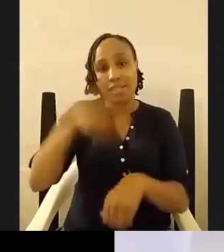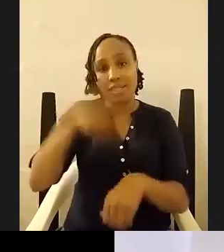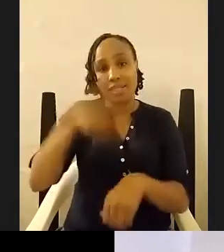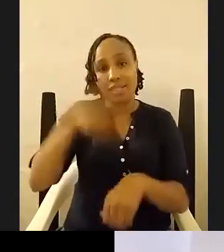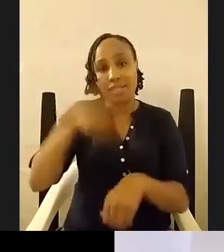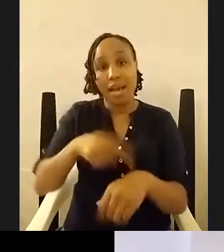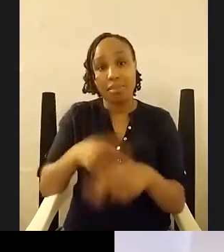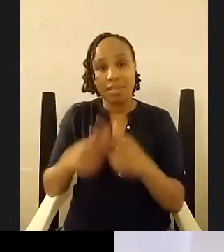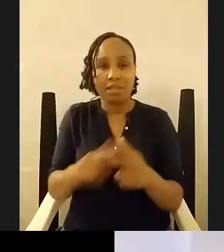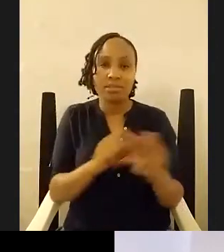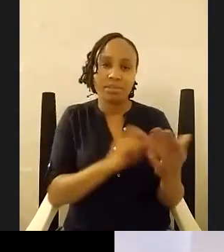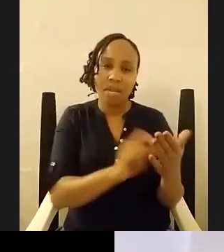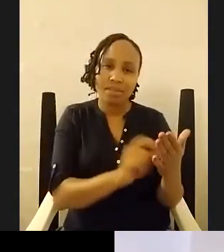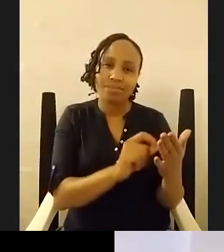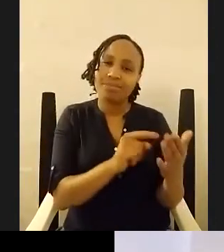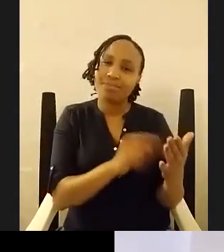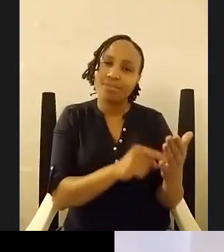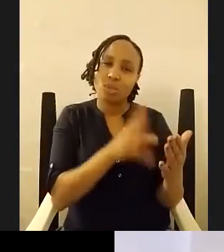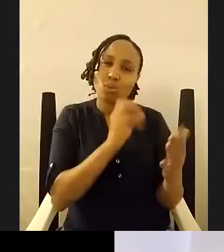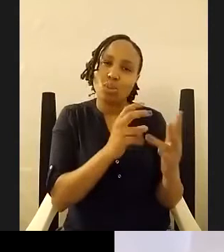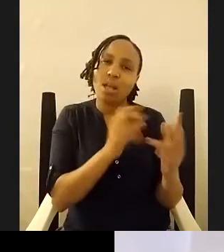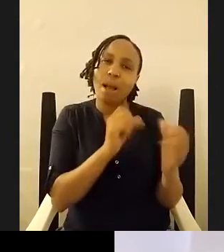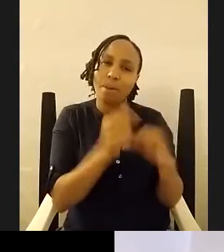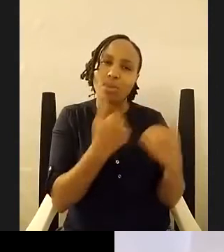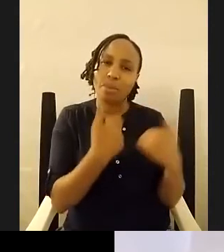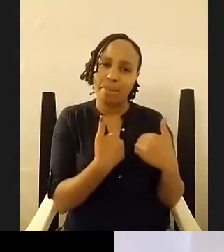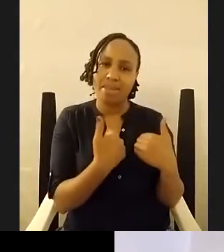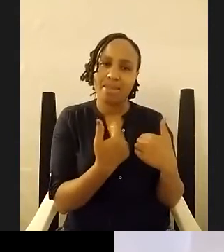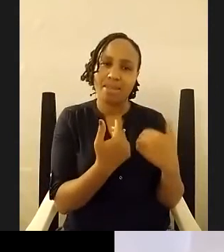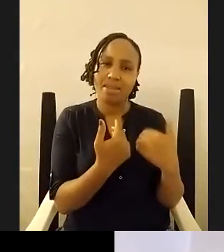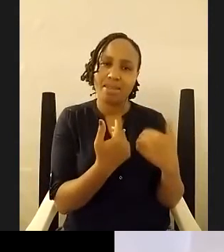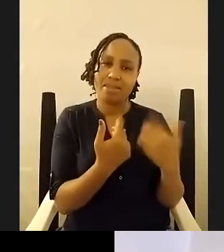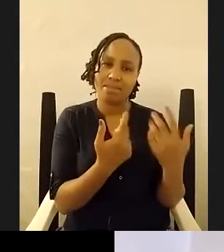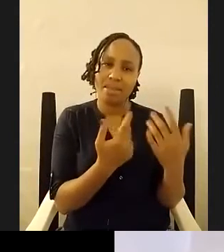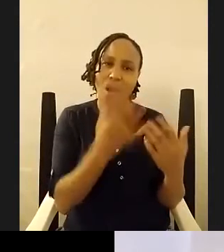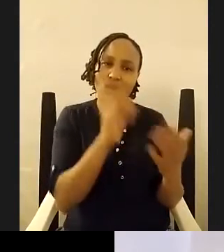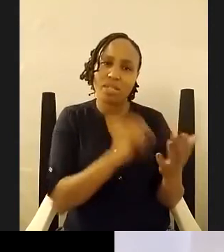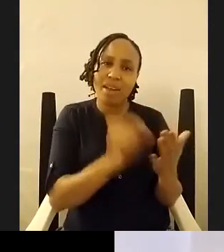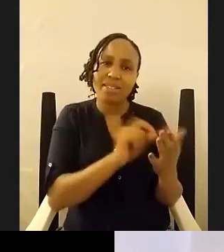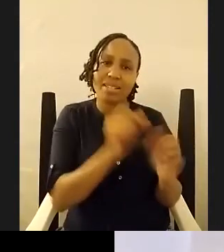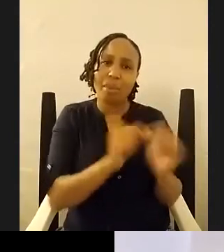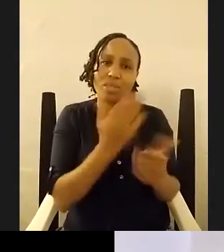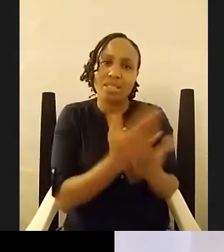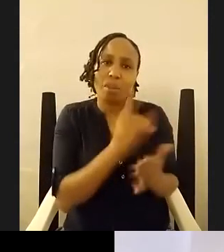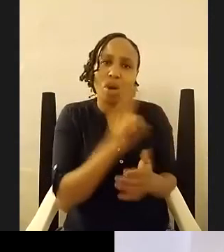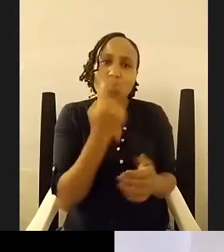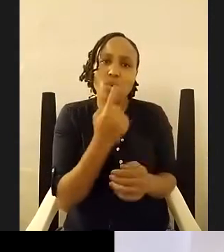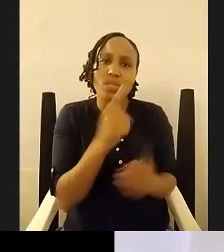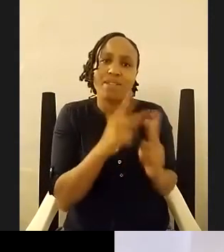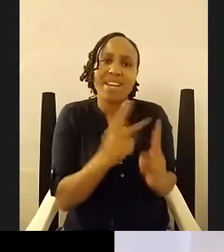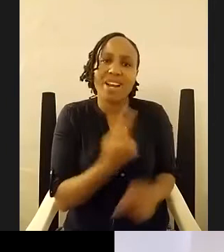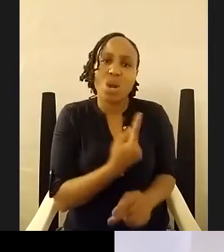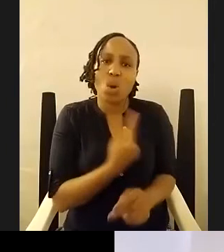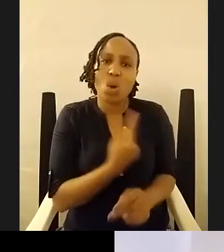very about me you know i was i was just writing about someone who was very lonely and was trying to get a connection